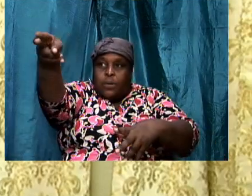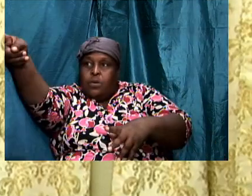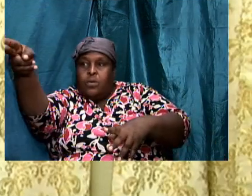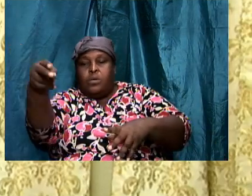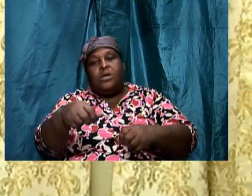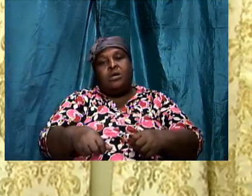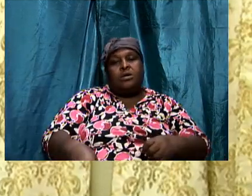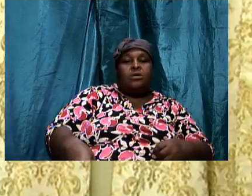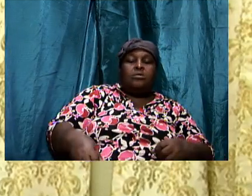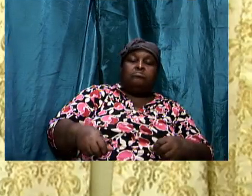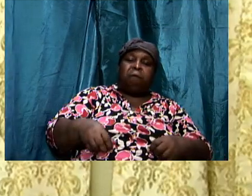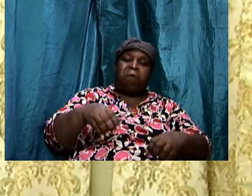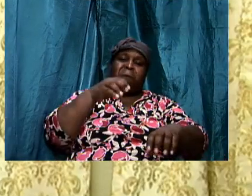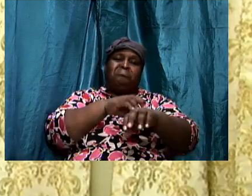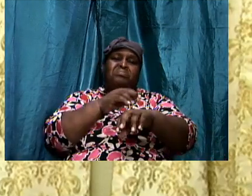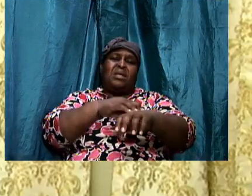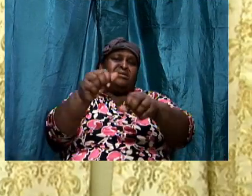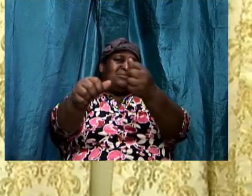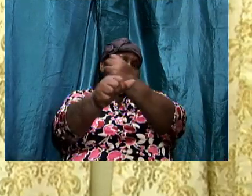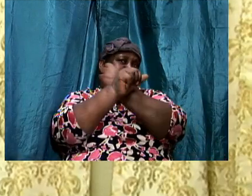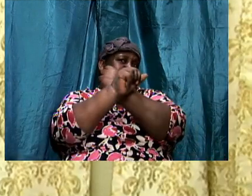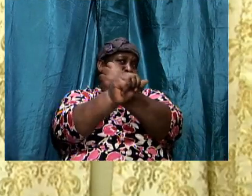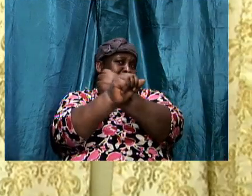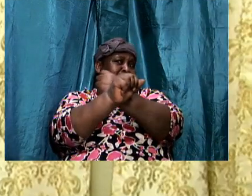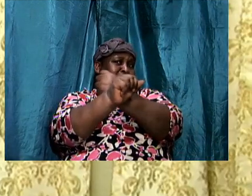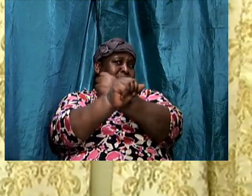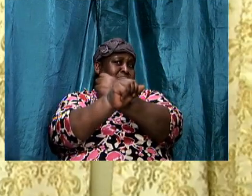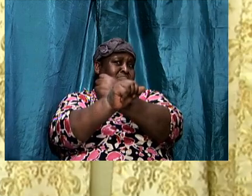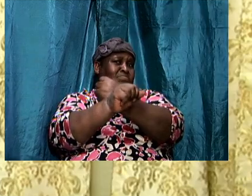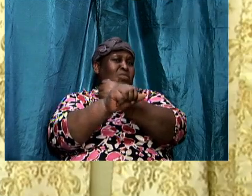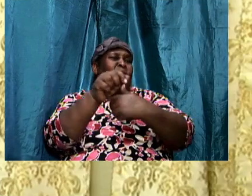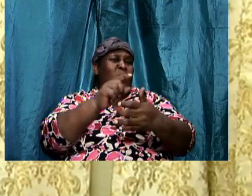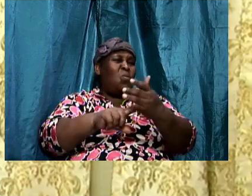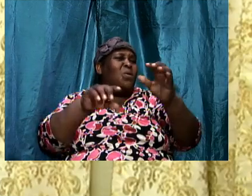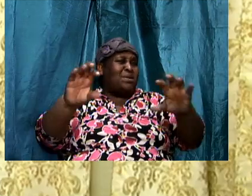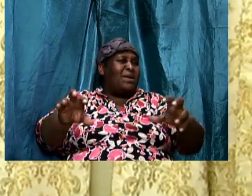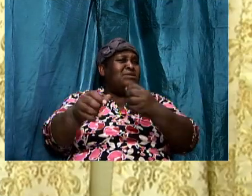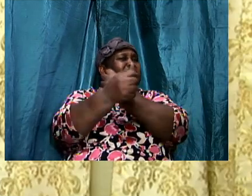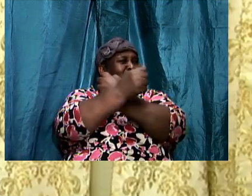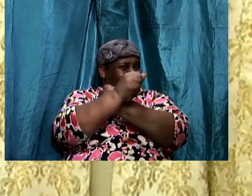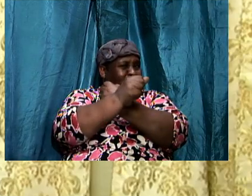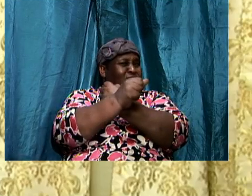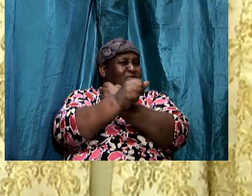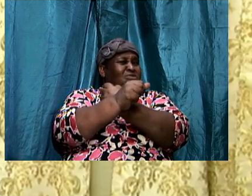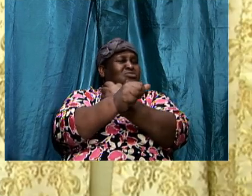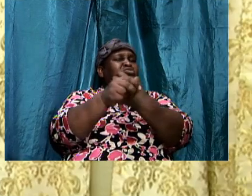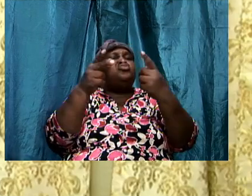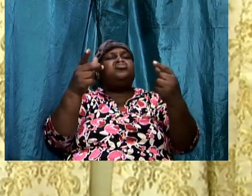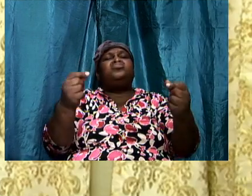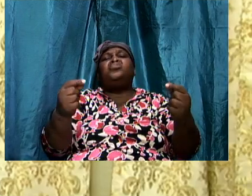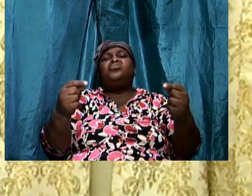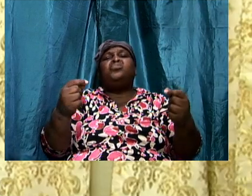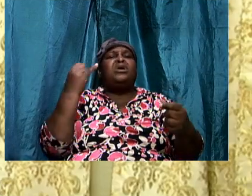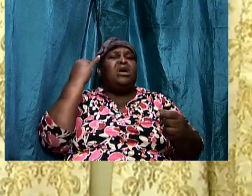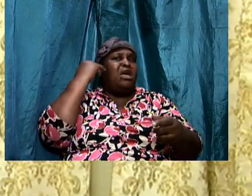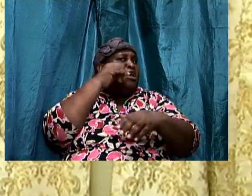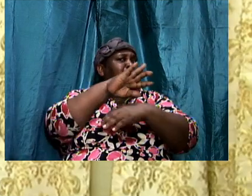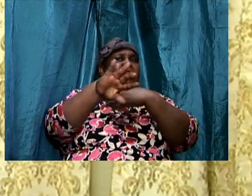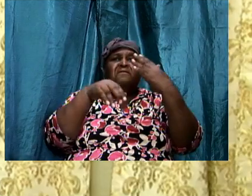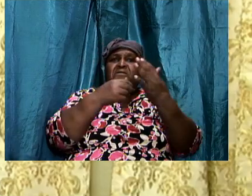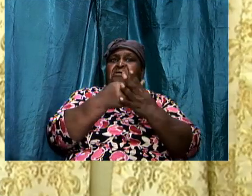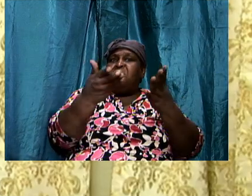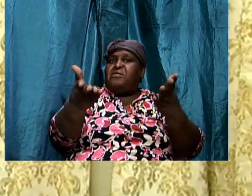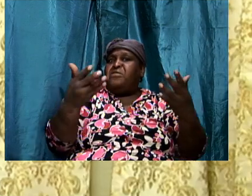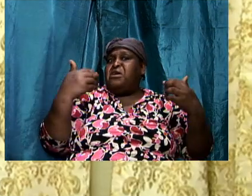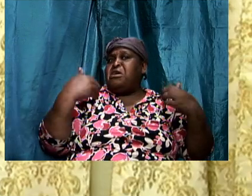what can the security force do if all they have is